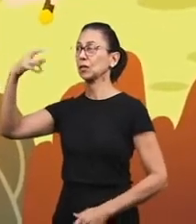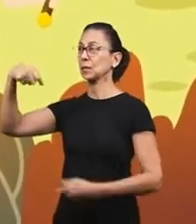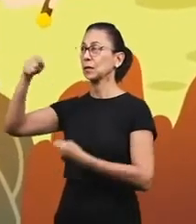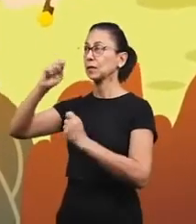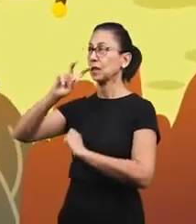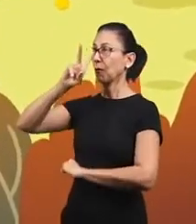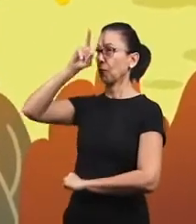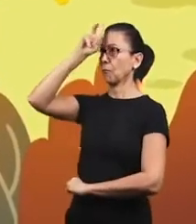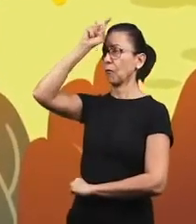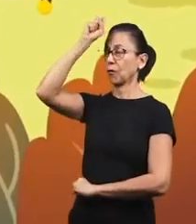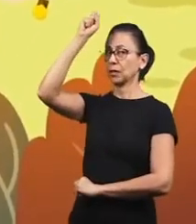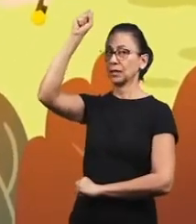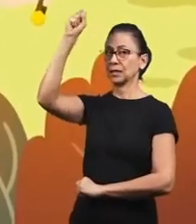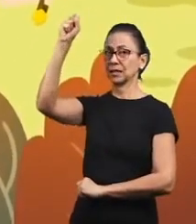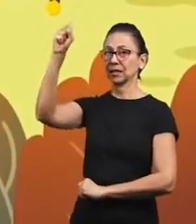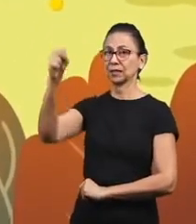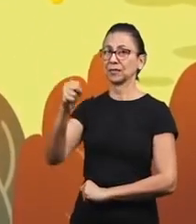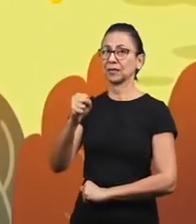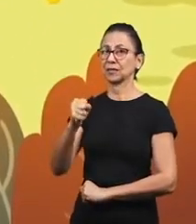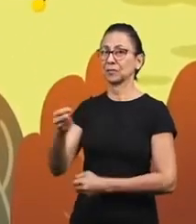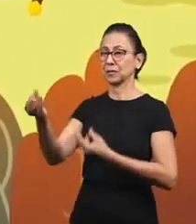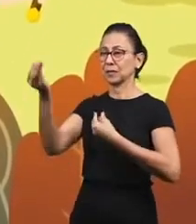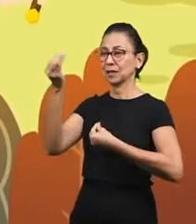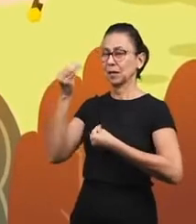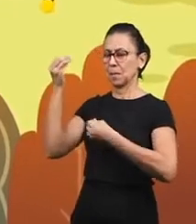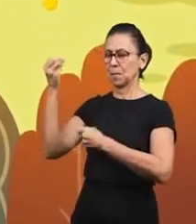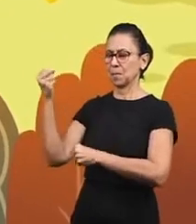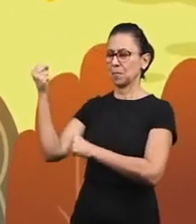and in the strength of His power.